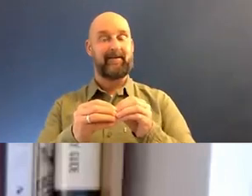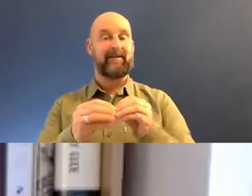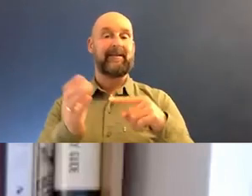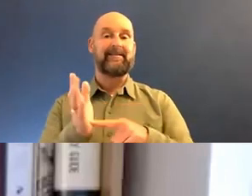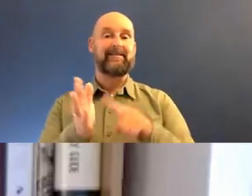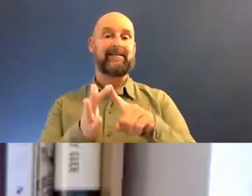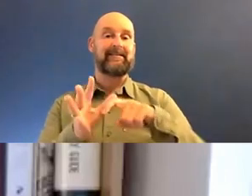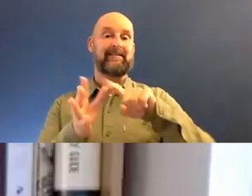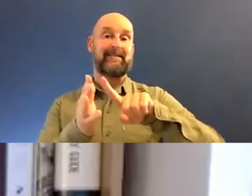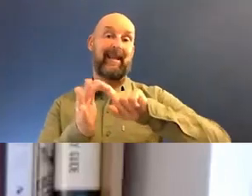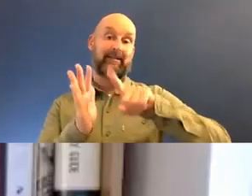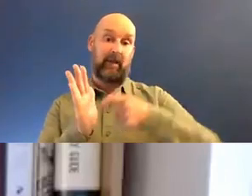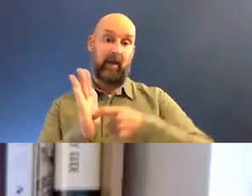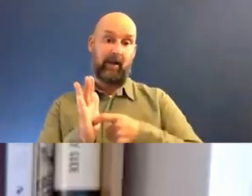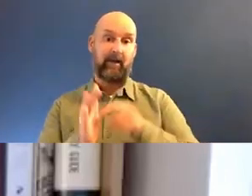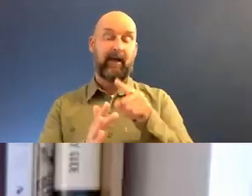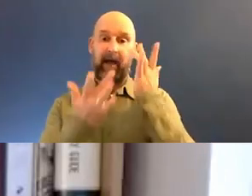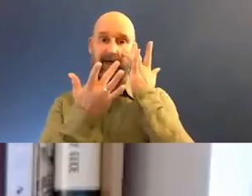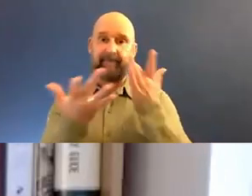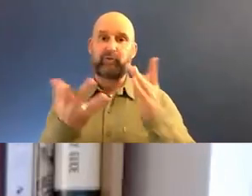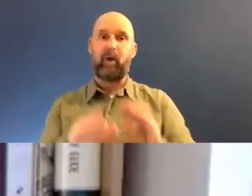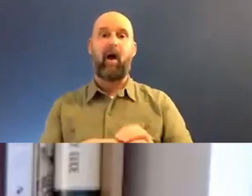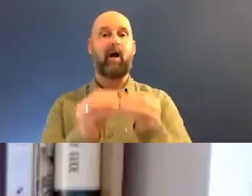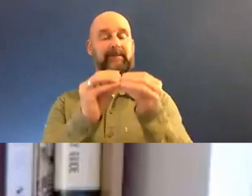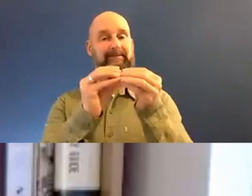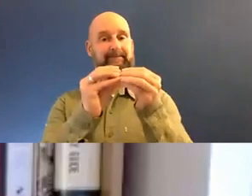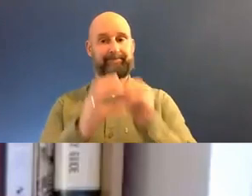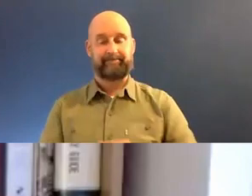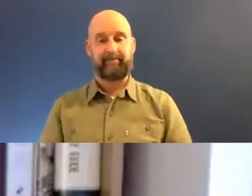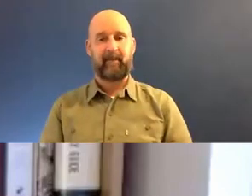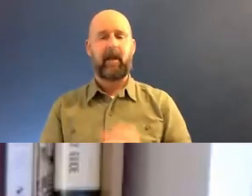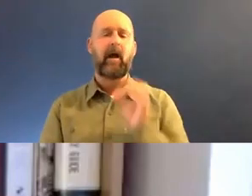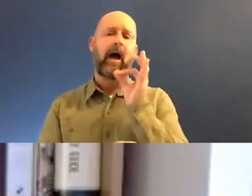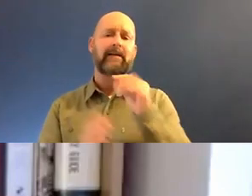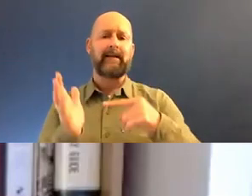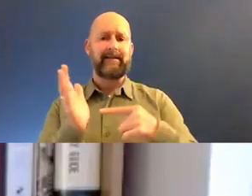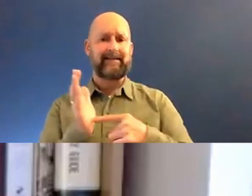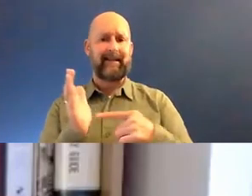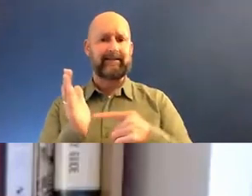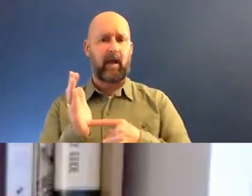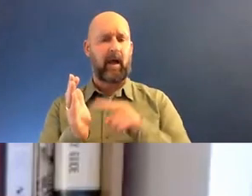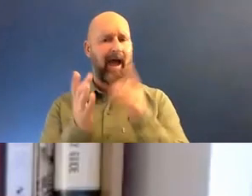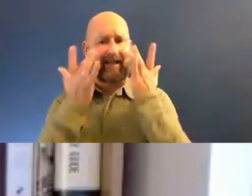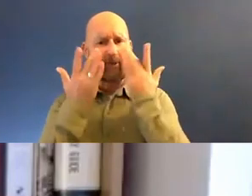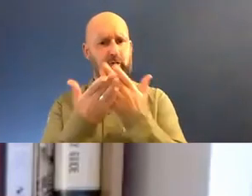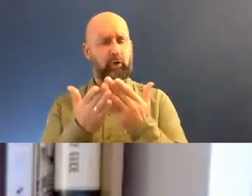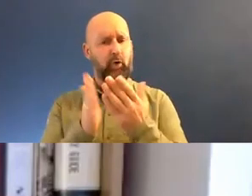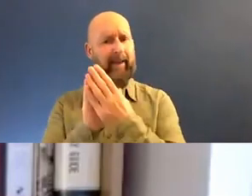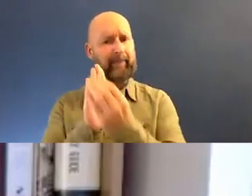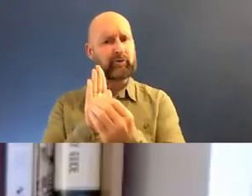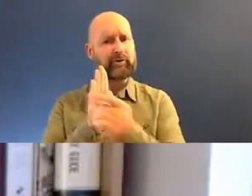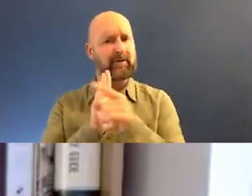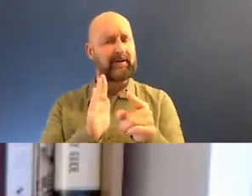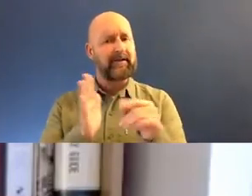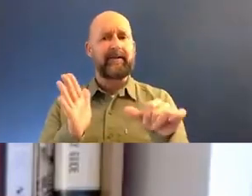who is a visual artist, as you know. Teekster, I'm not sure if we are going to be able to share any of your images because of the